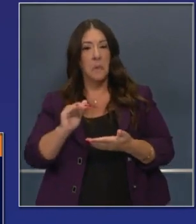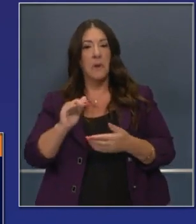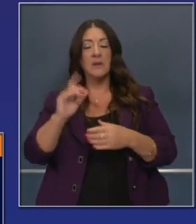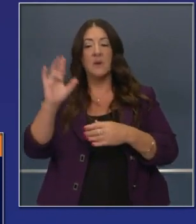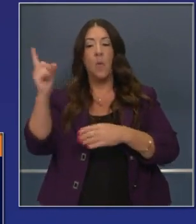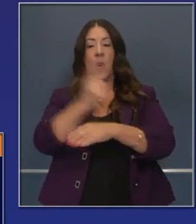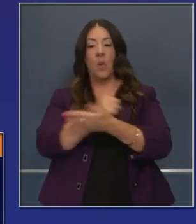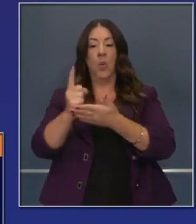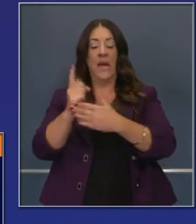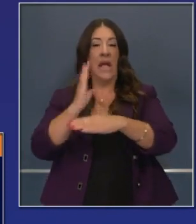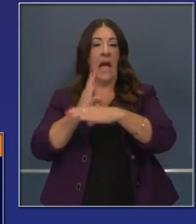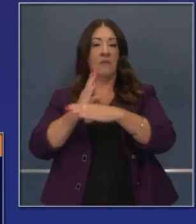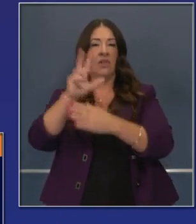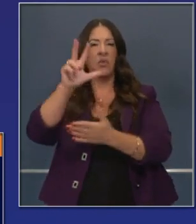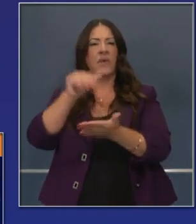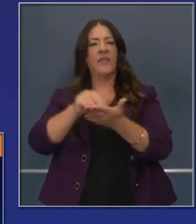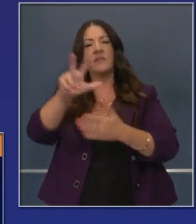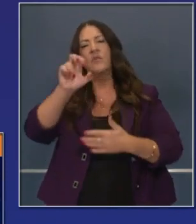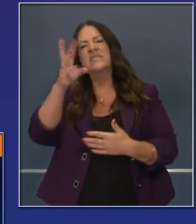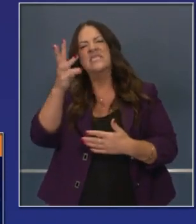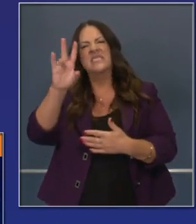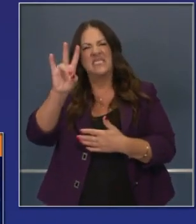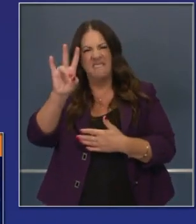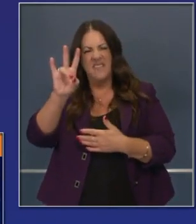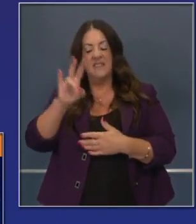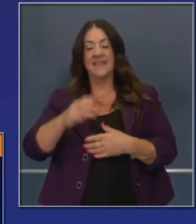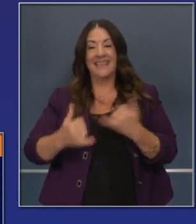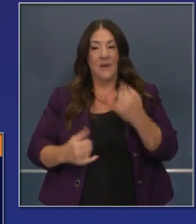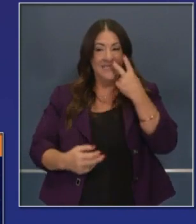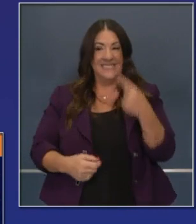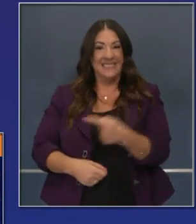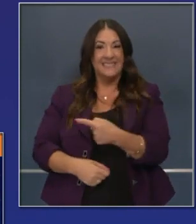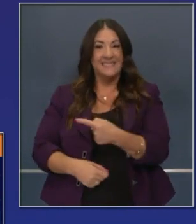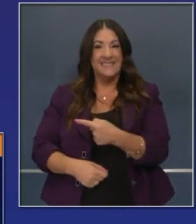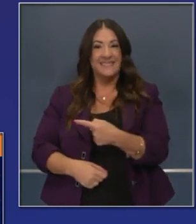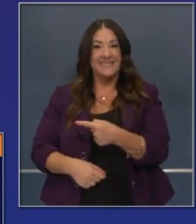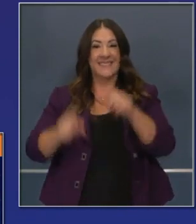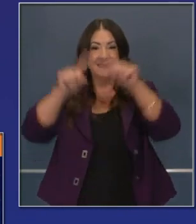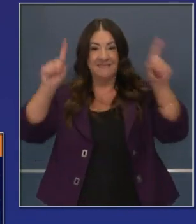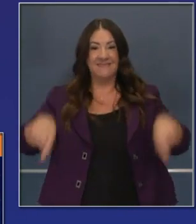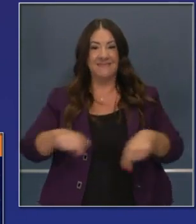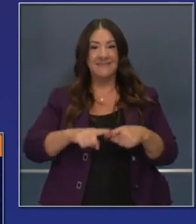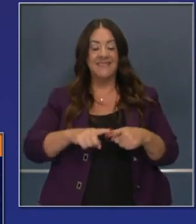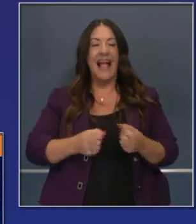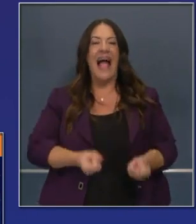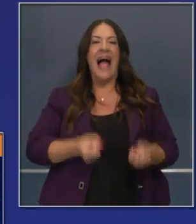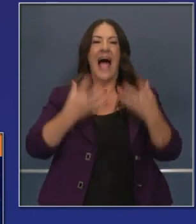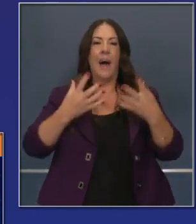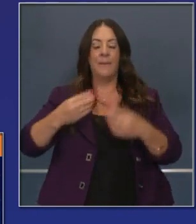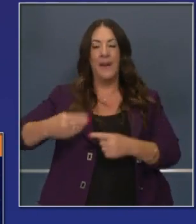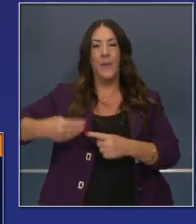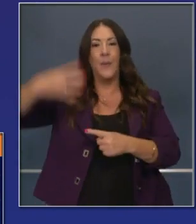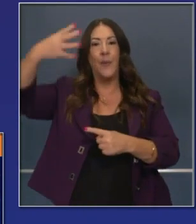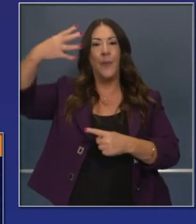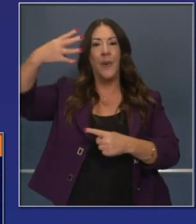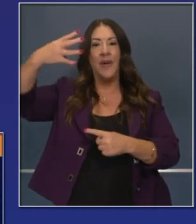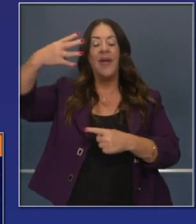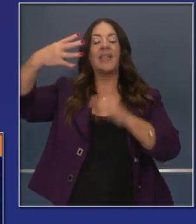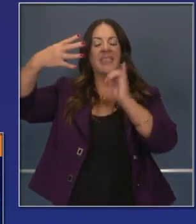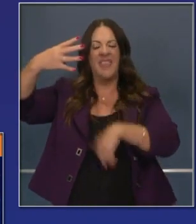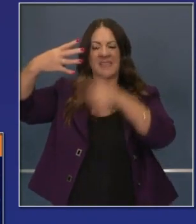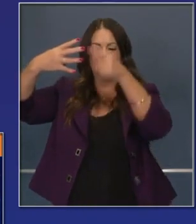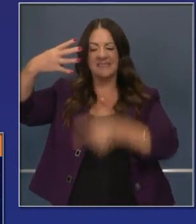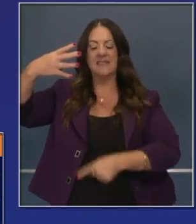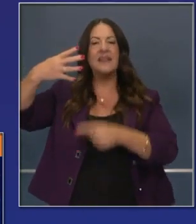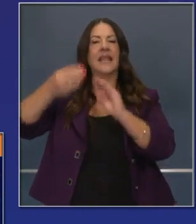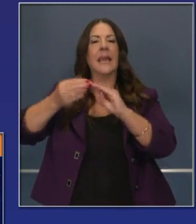,367. We're seeing real progress in total number of tests beginning to go back up as we've been